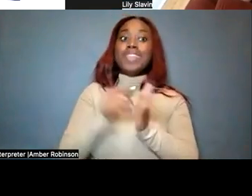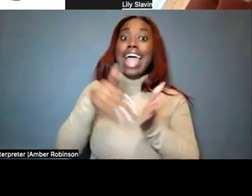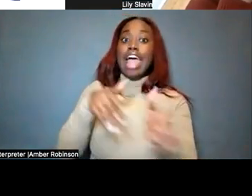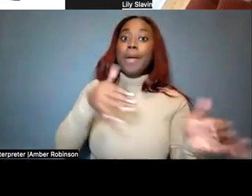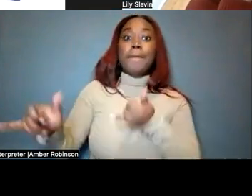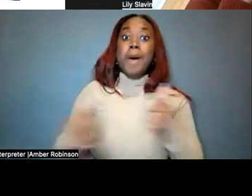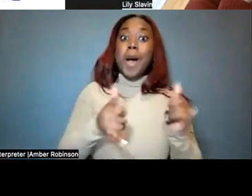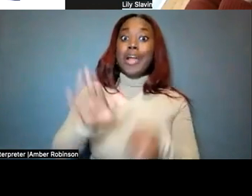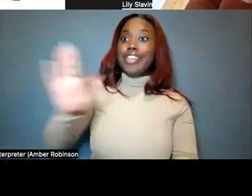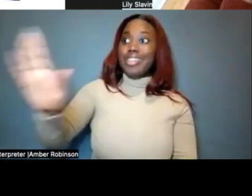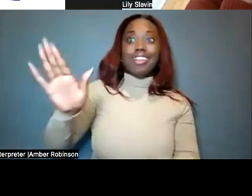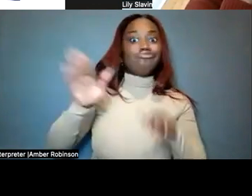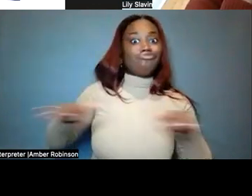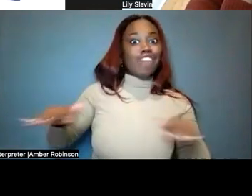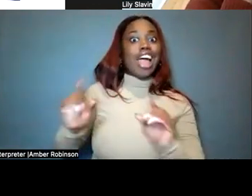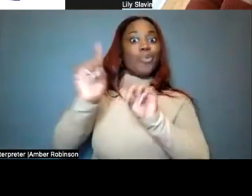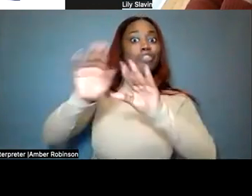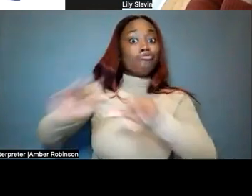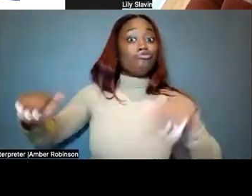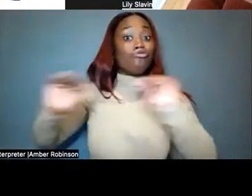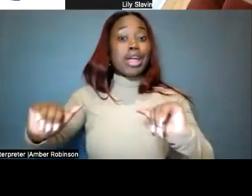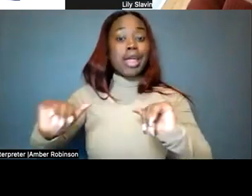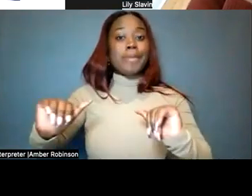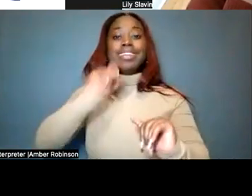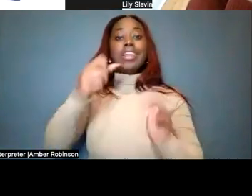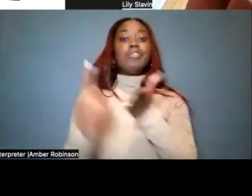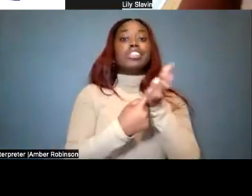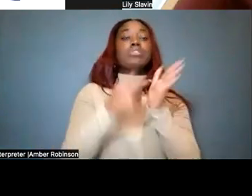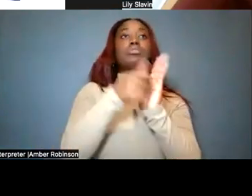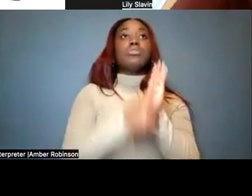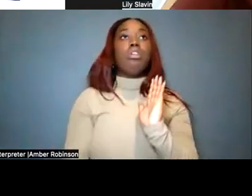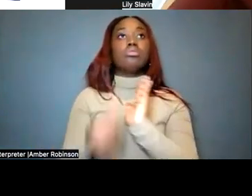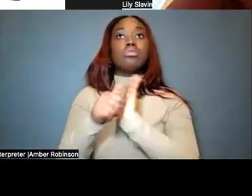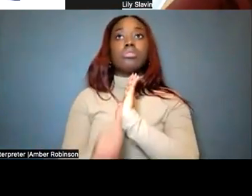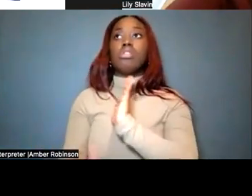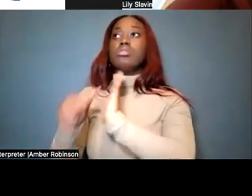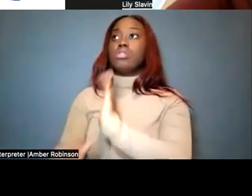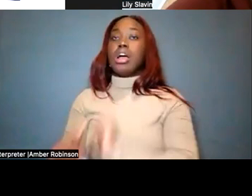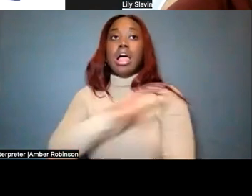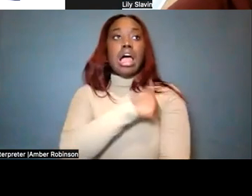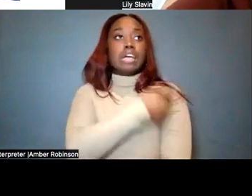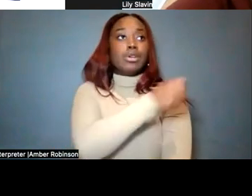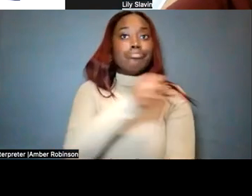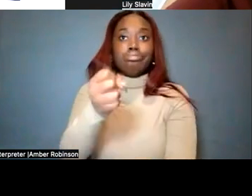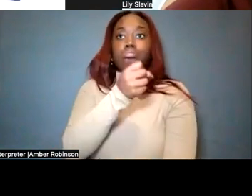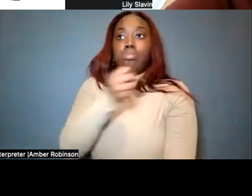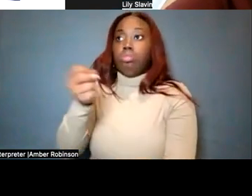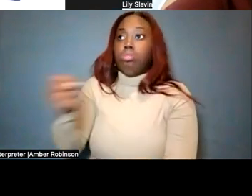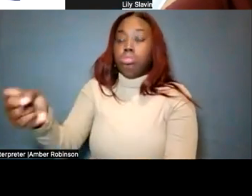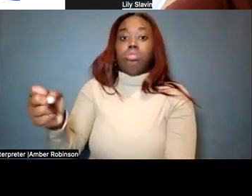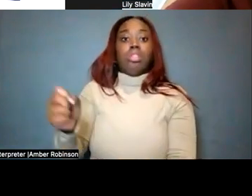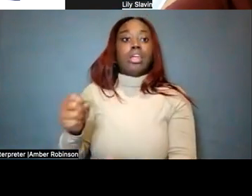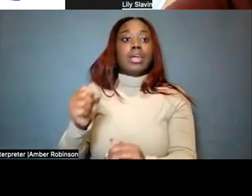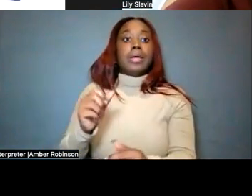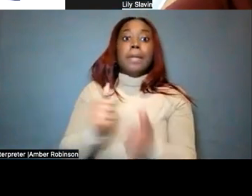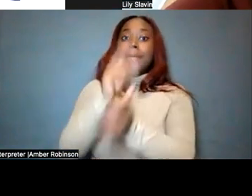went swimming and they didn't have to talk about surgery after surgery and hospitalizations and missing school and making it up. And, wow, I got